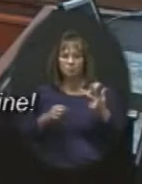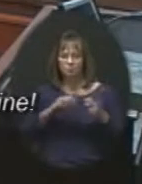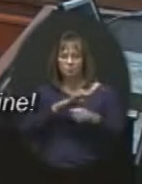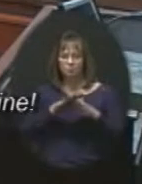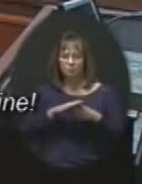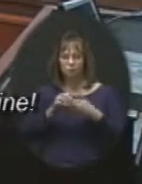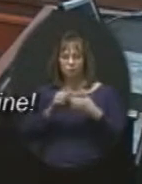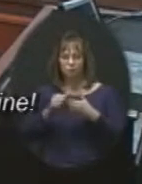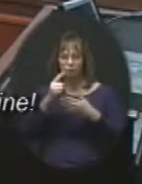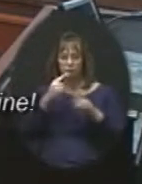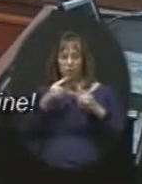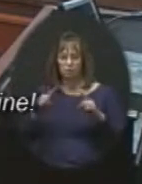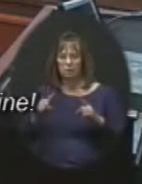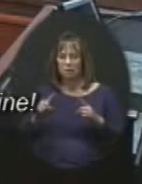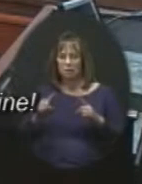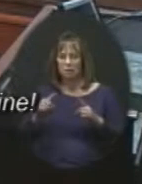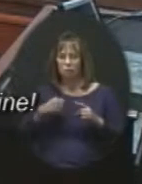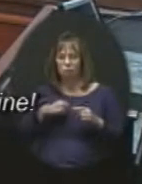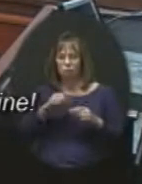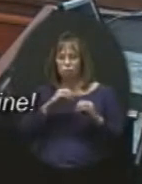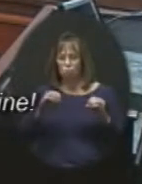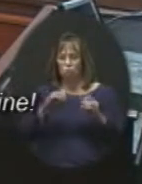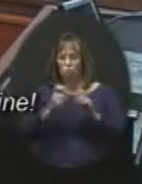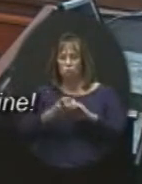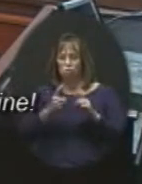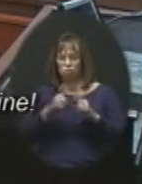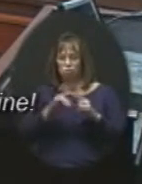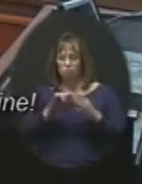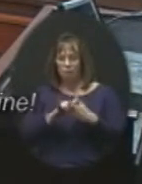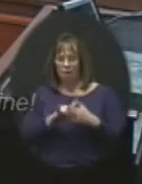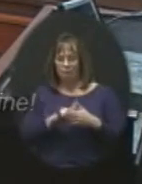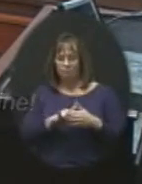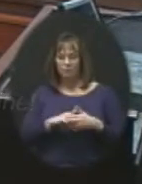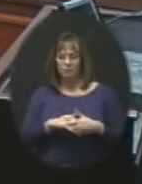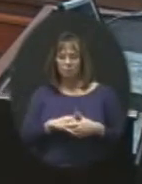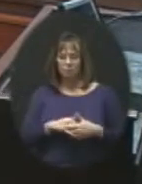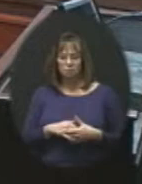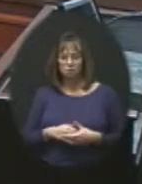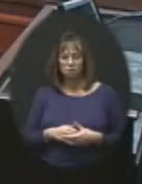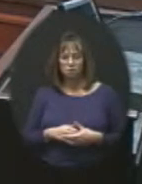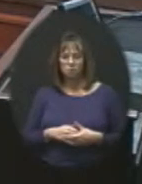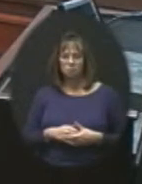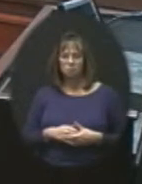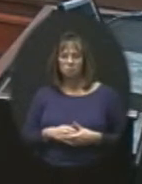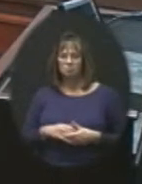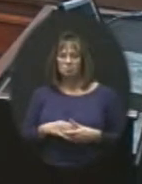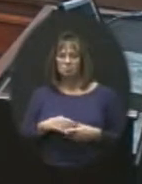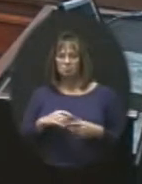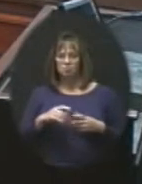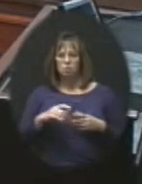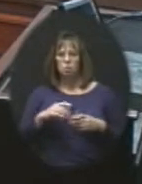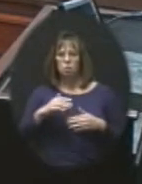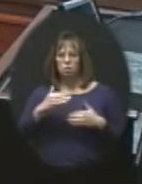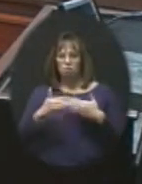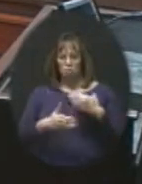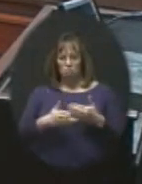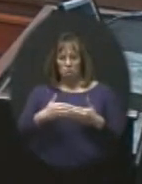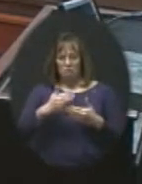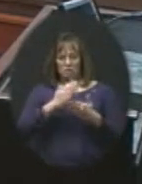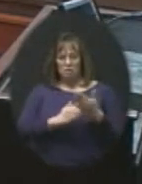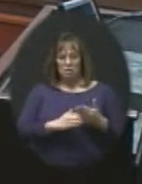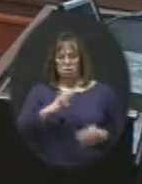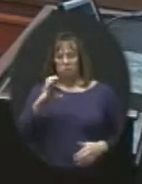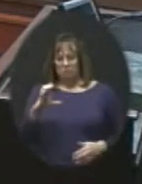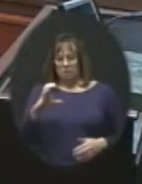success. As you can see on page seven, there weren't any changes to that. This is where, but getting into where it is section